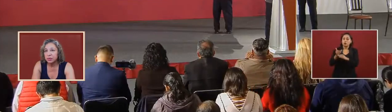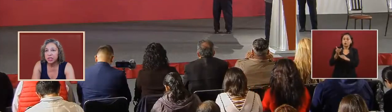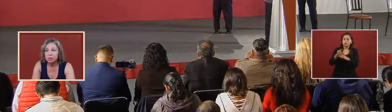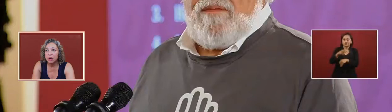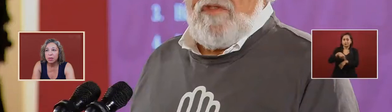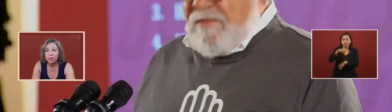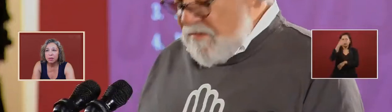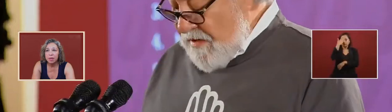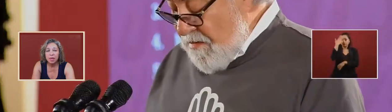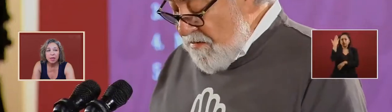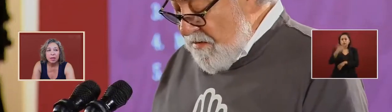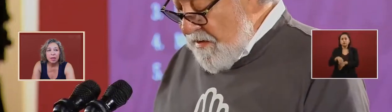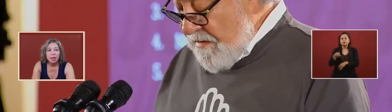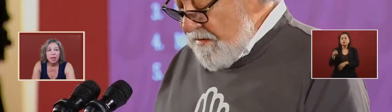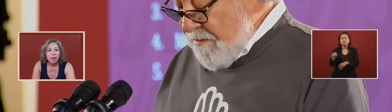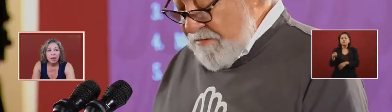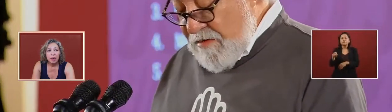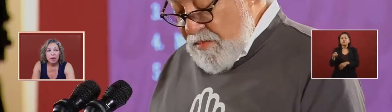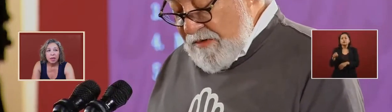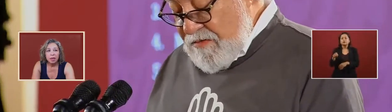place which is public dominion